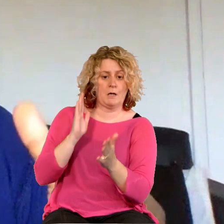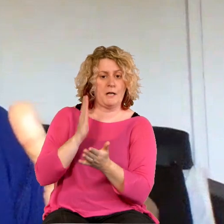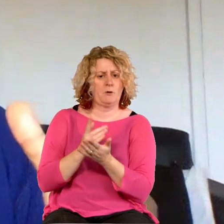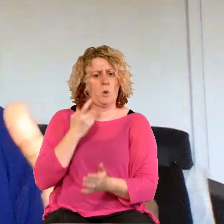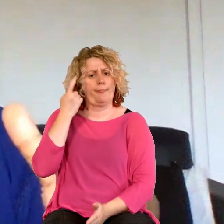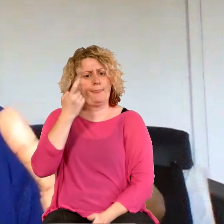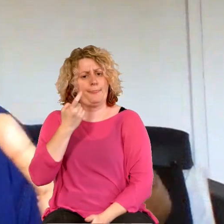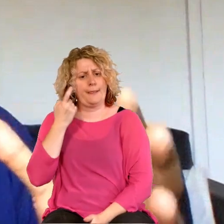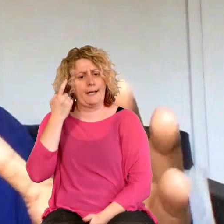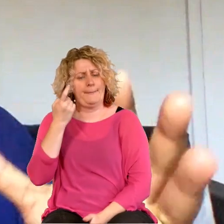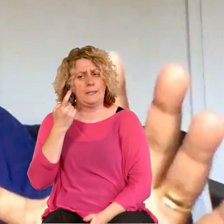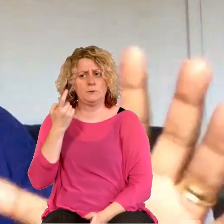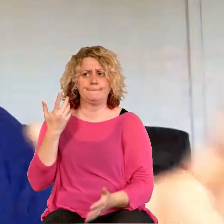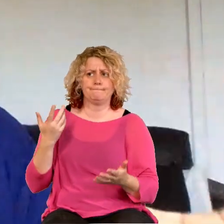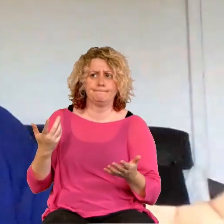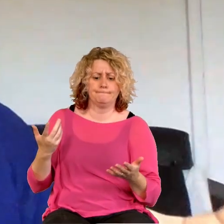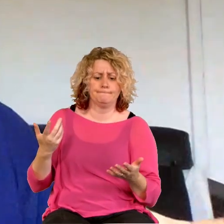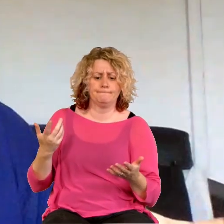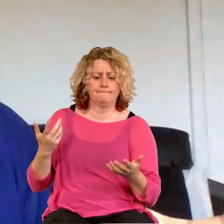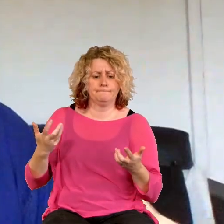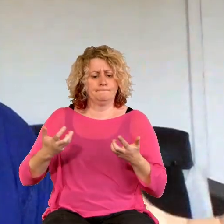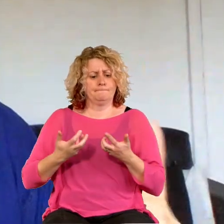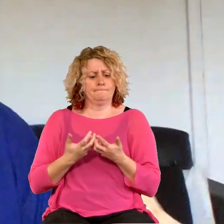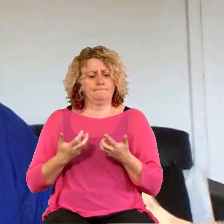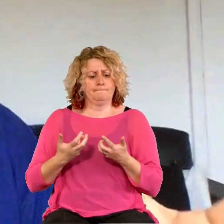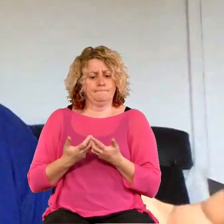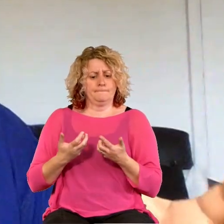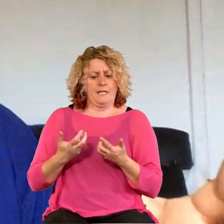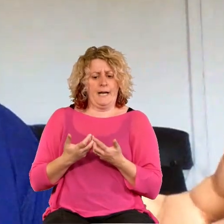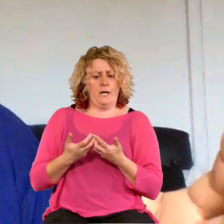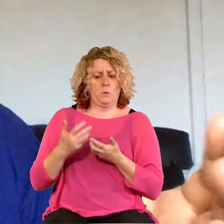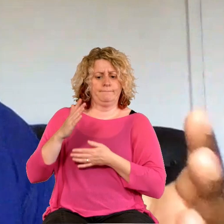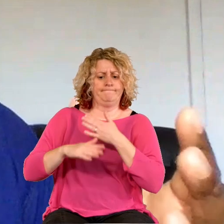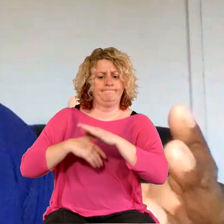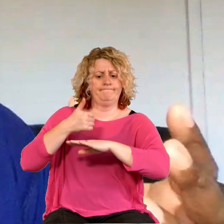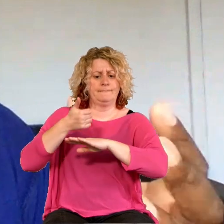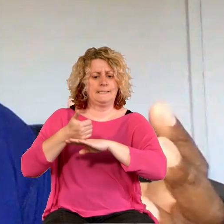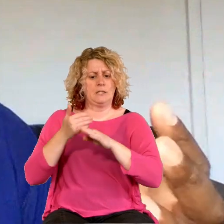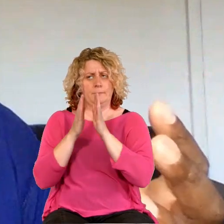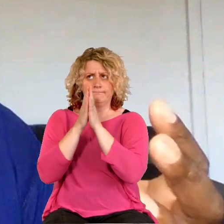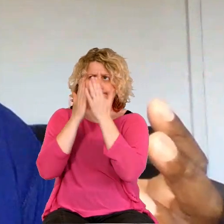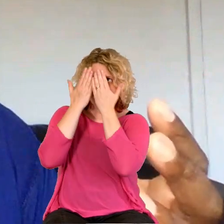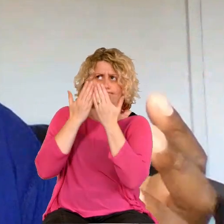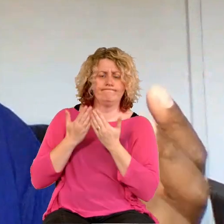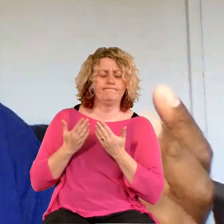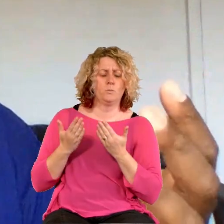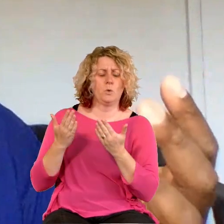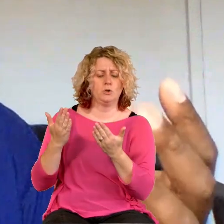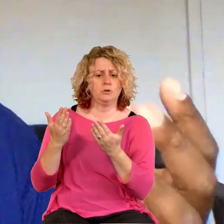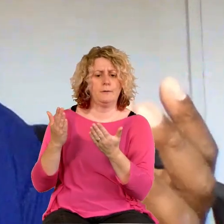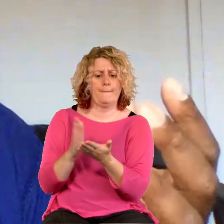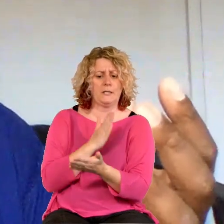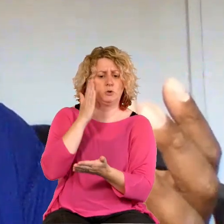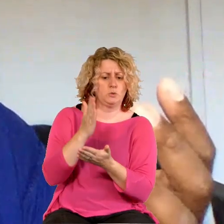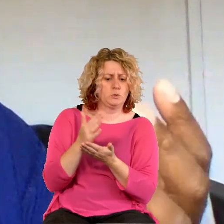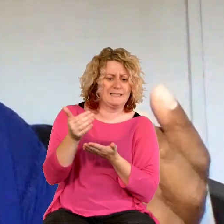does that look like in terms of how we configure our services to actually be able to